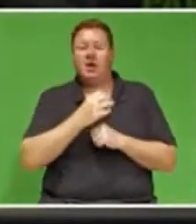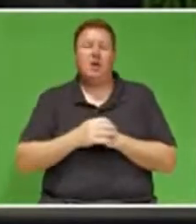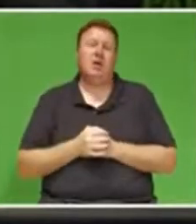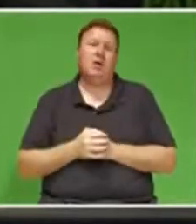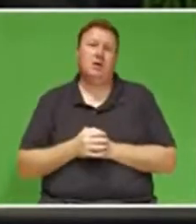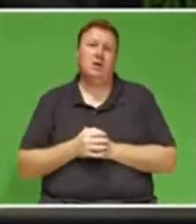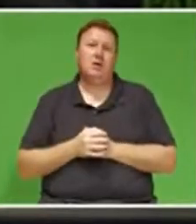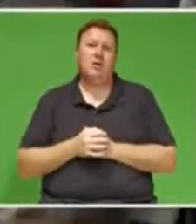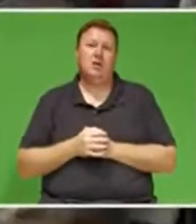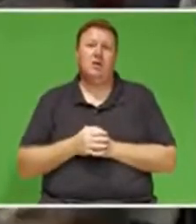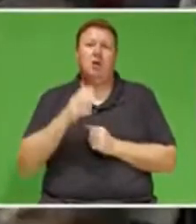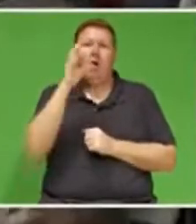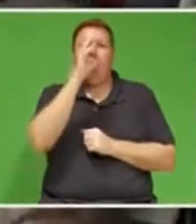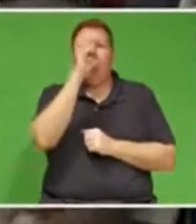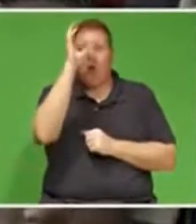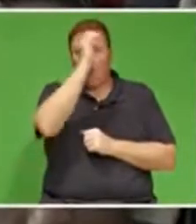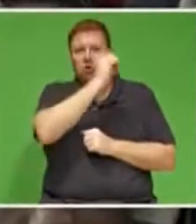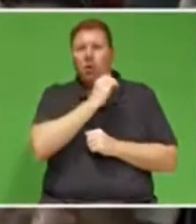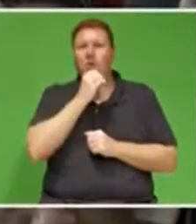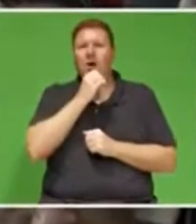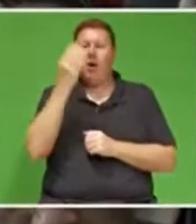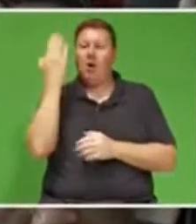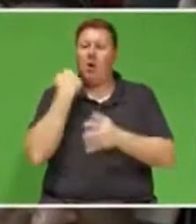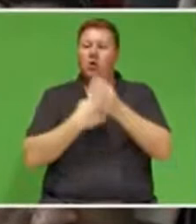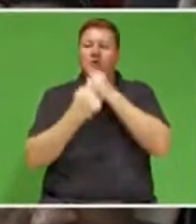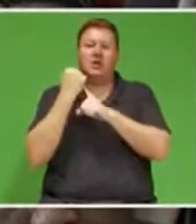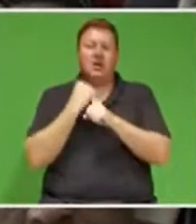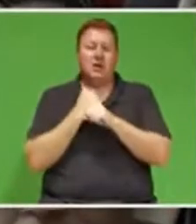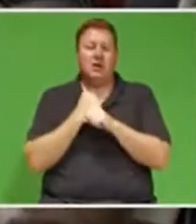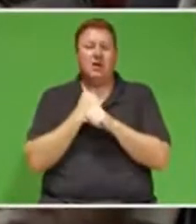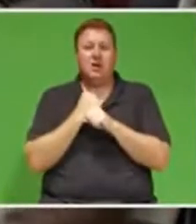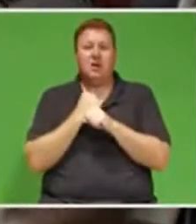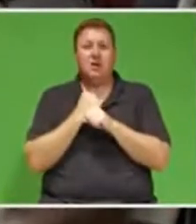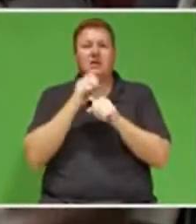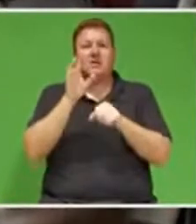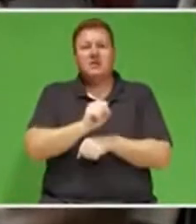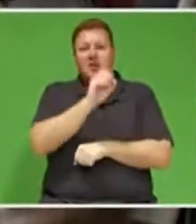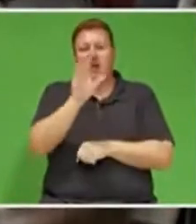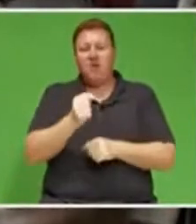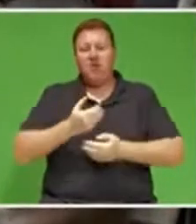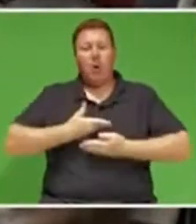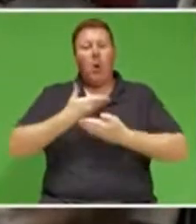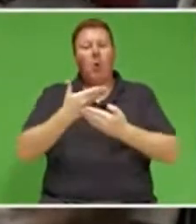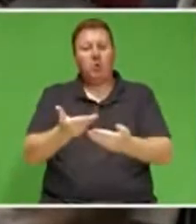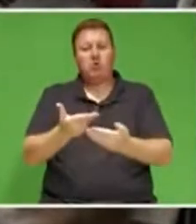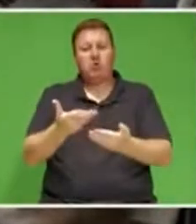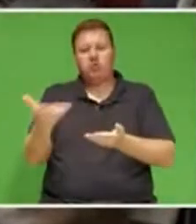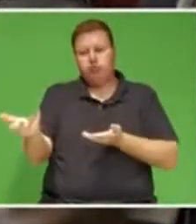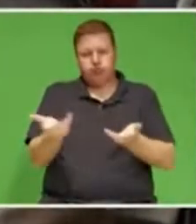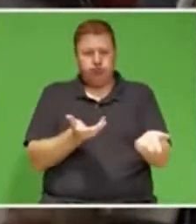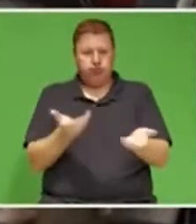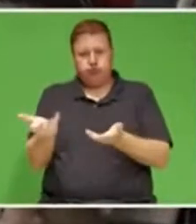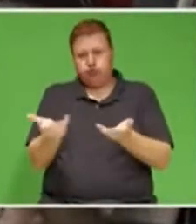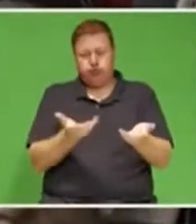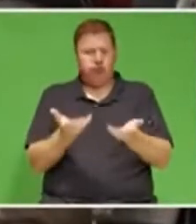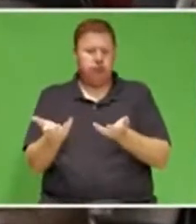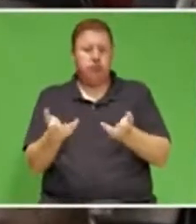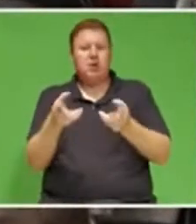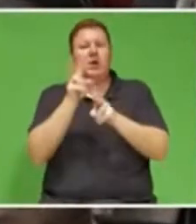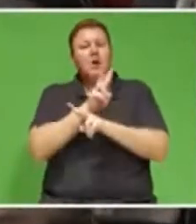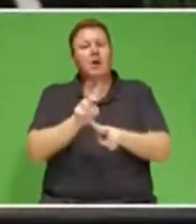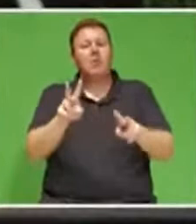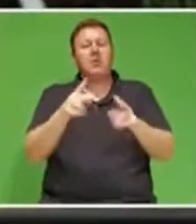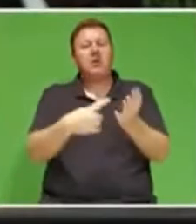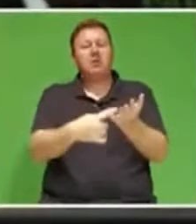Africa hosted and played a role in the facilitation of the successful peace talks